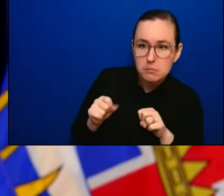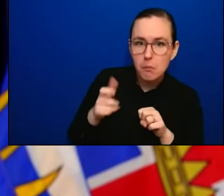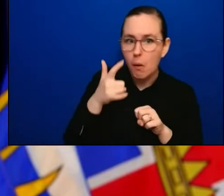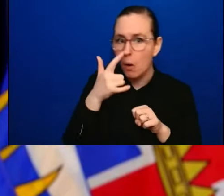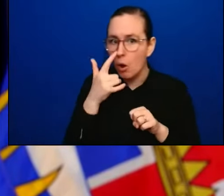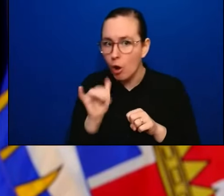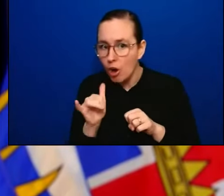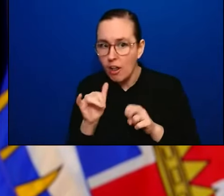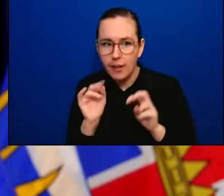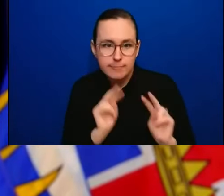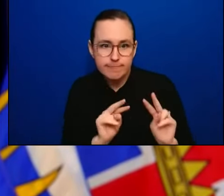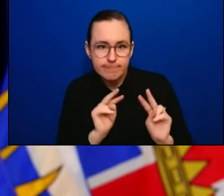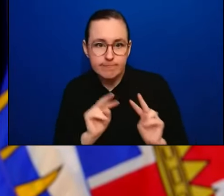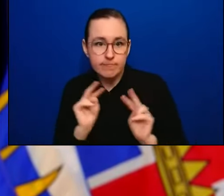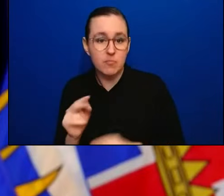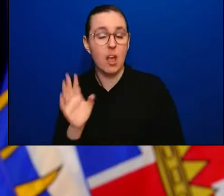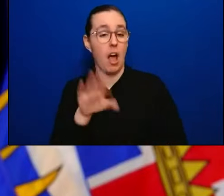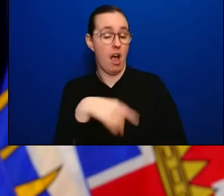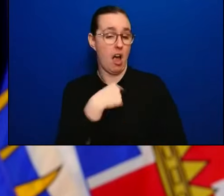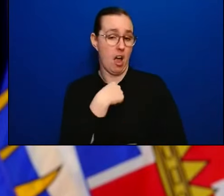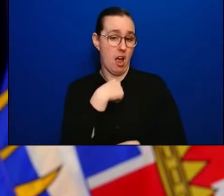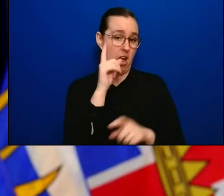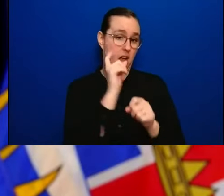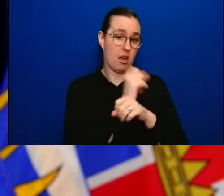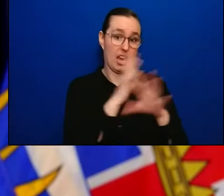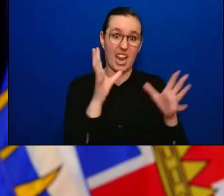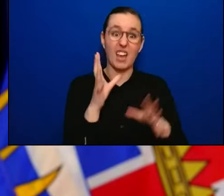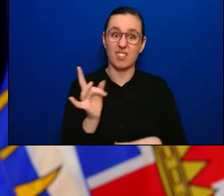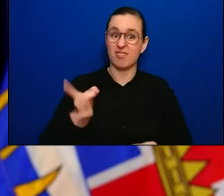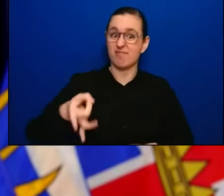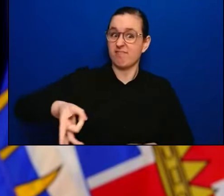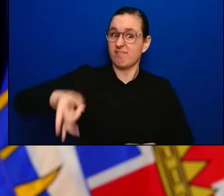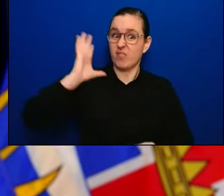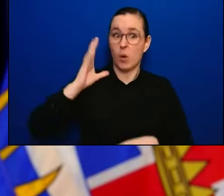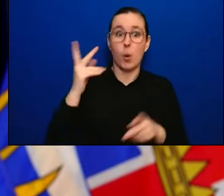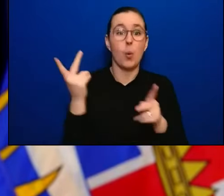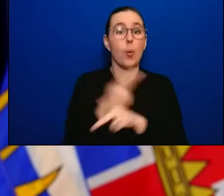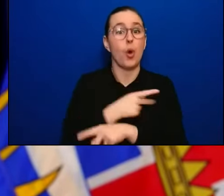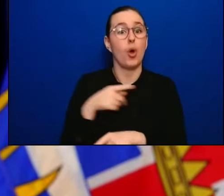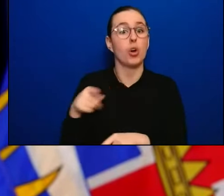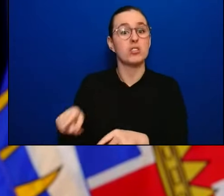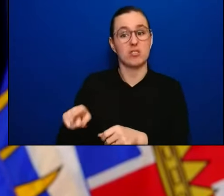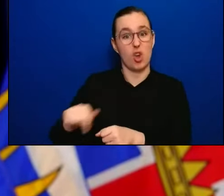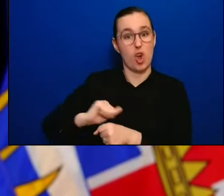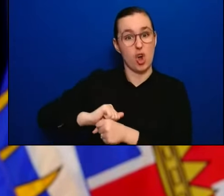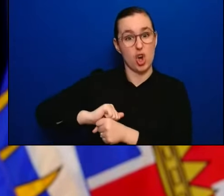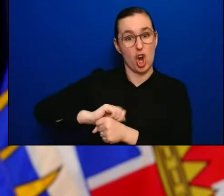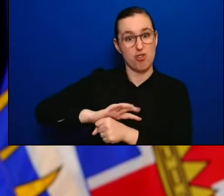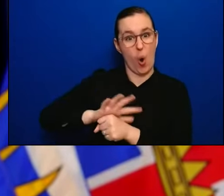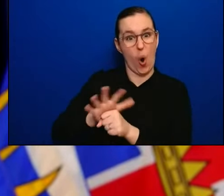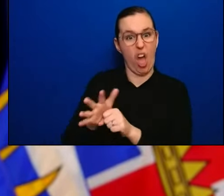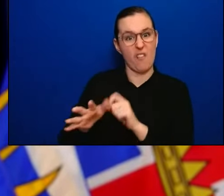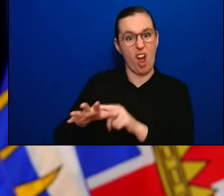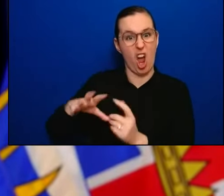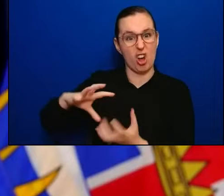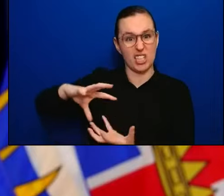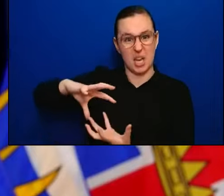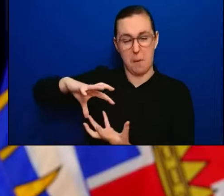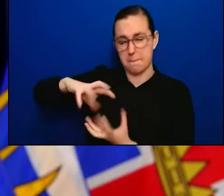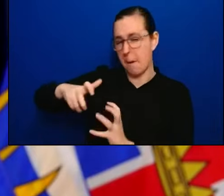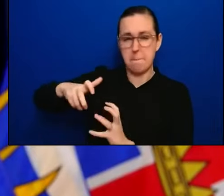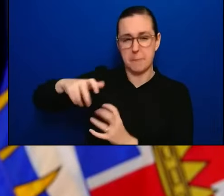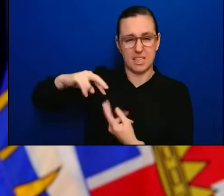variant arose that was a coronavirus that the vaccine protection didn't, that was able to evade vaccine